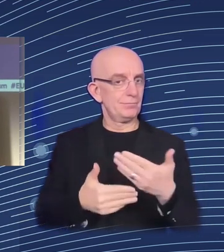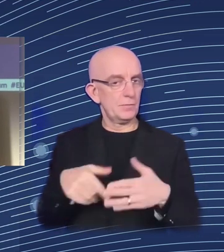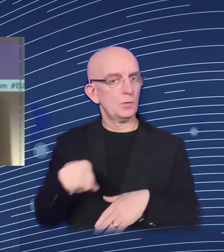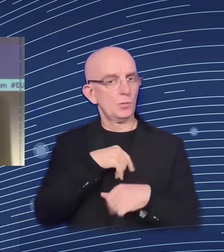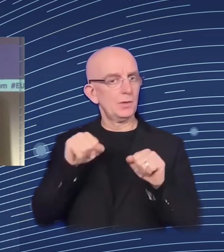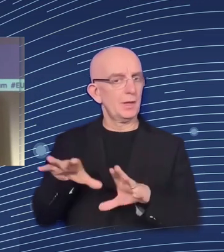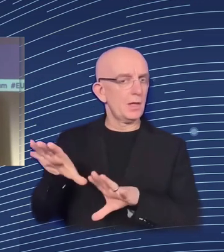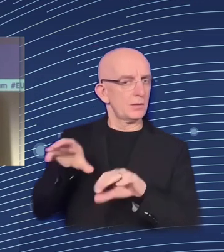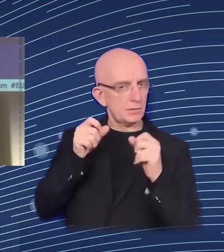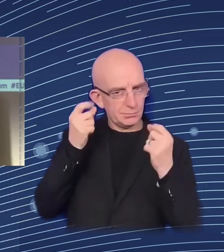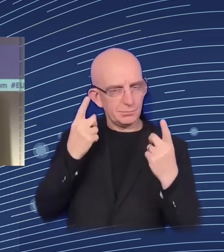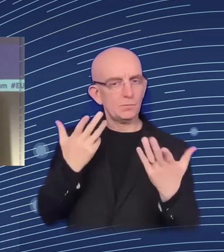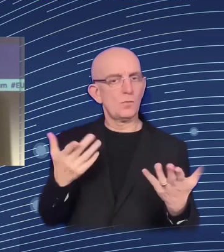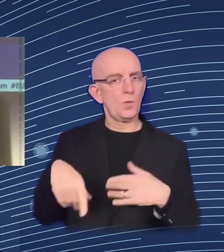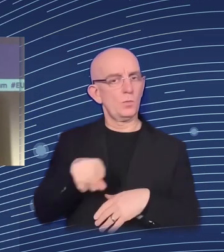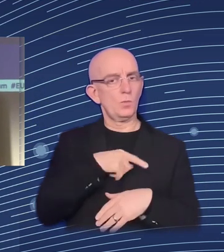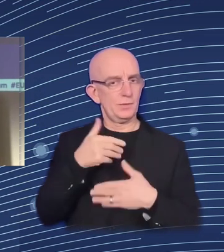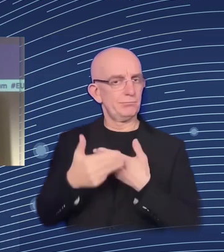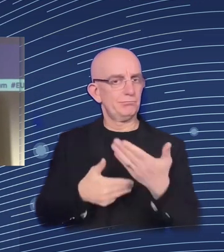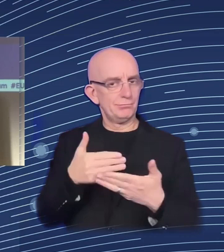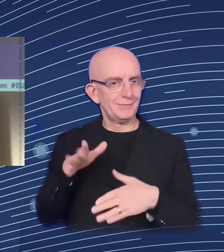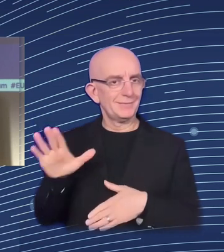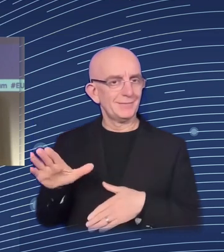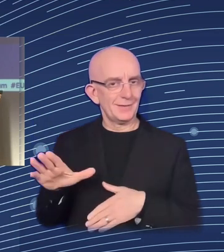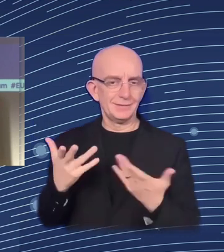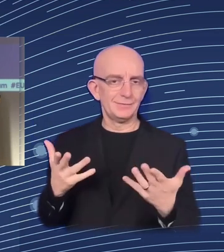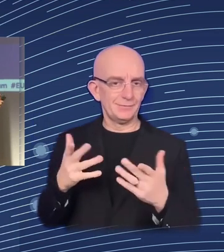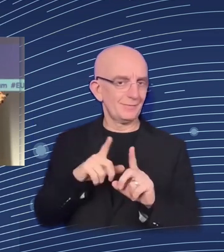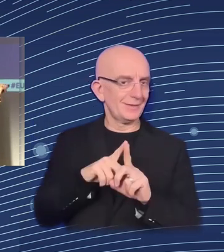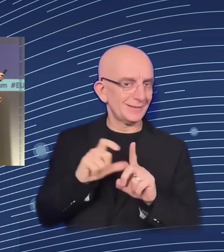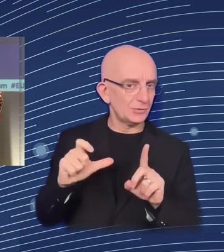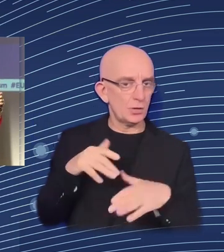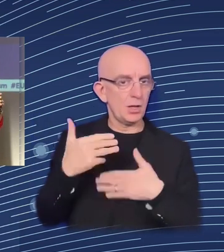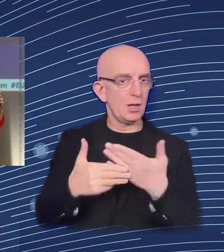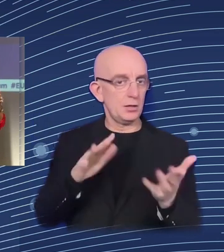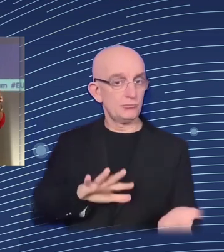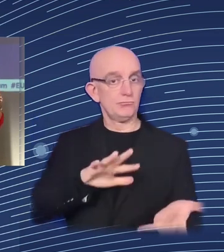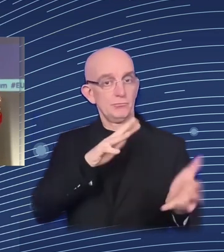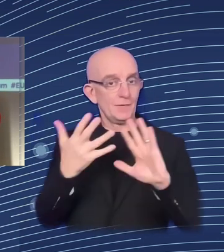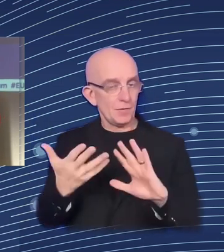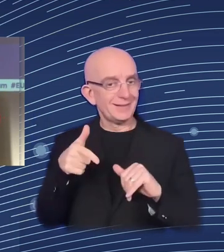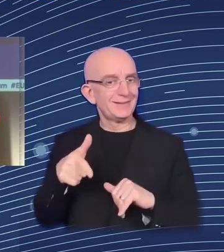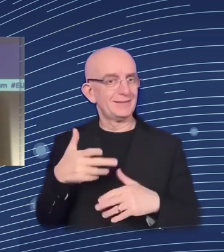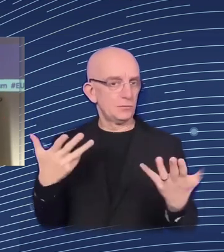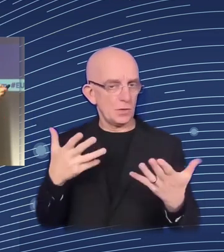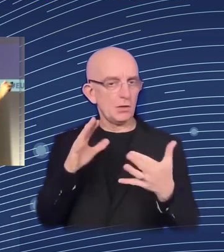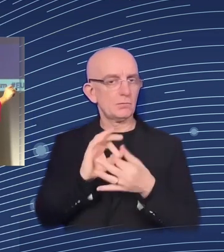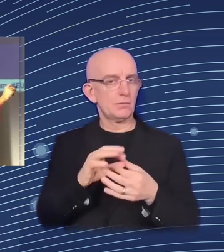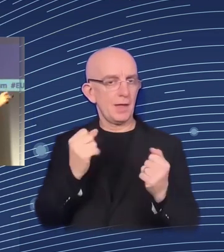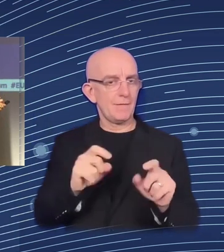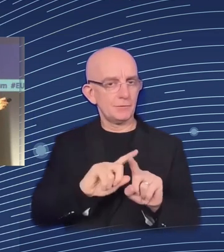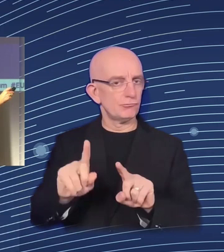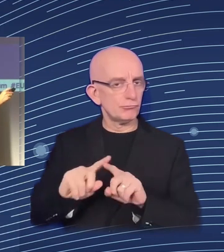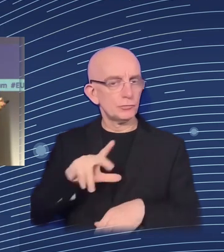support individuals. Now, this is the premises, if you want. Let's now